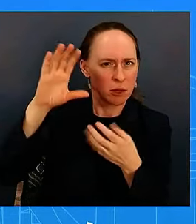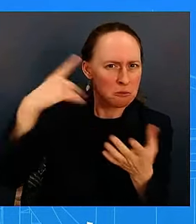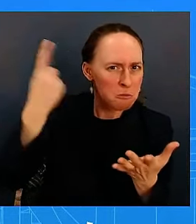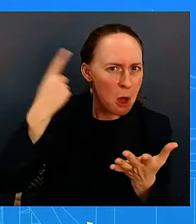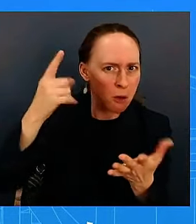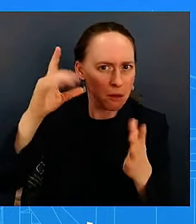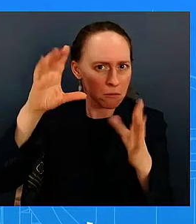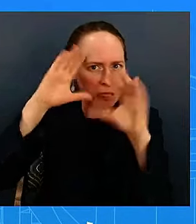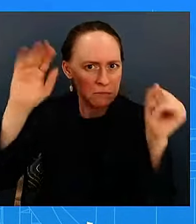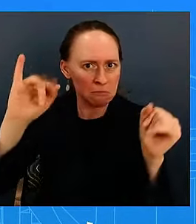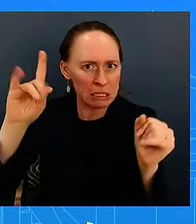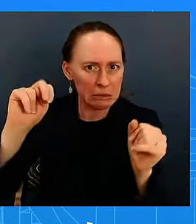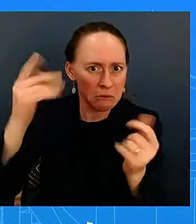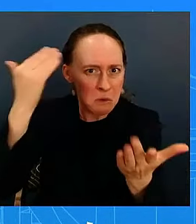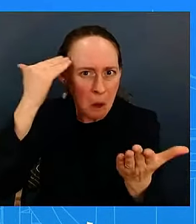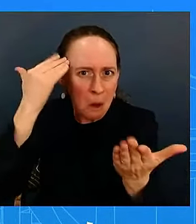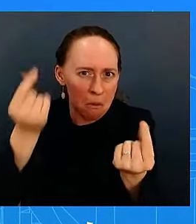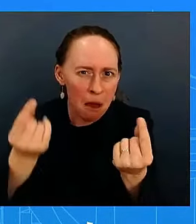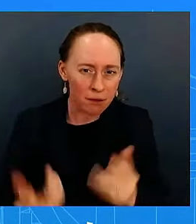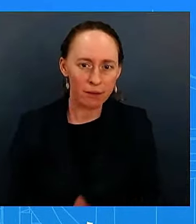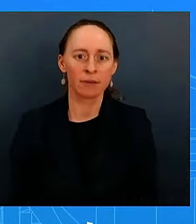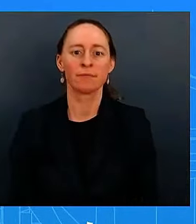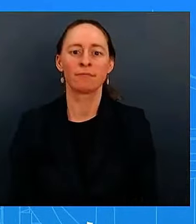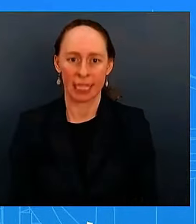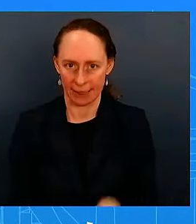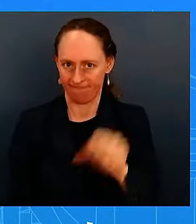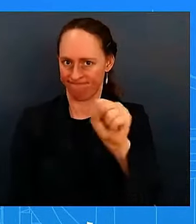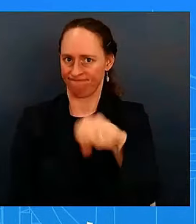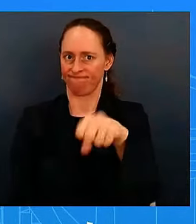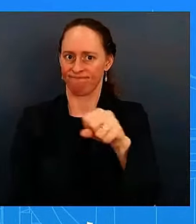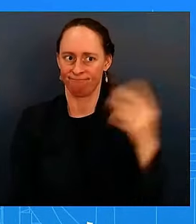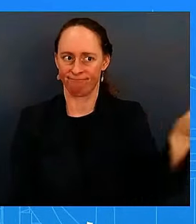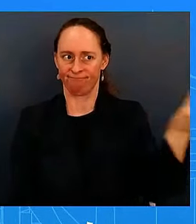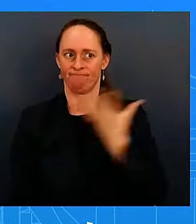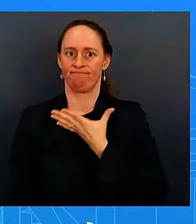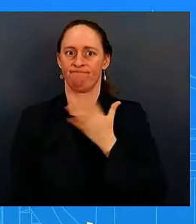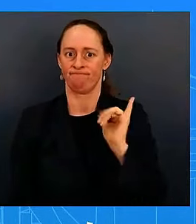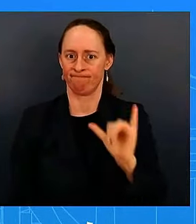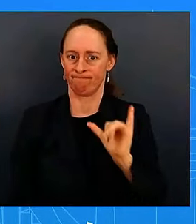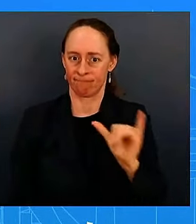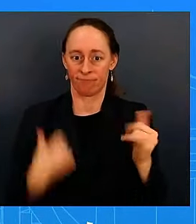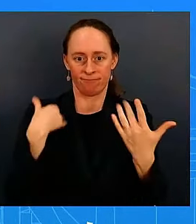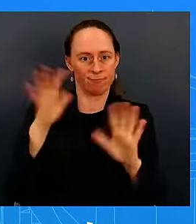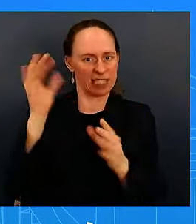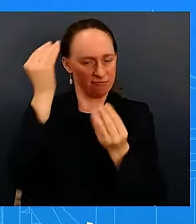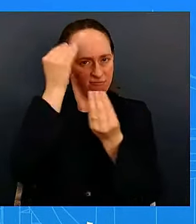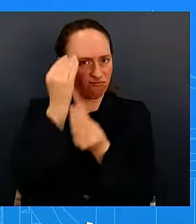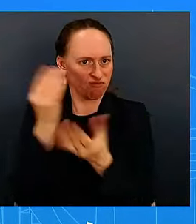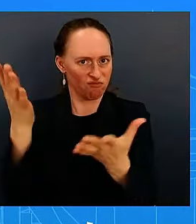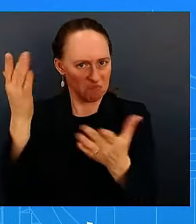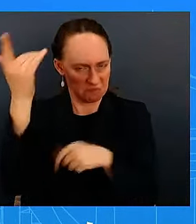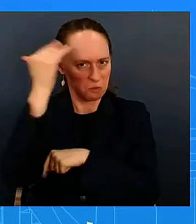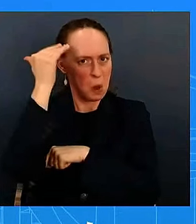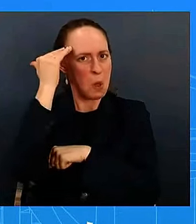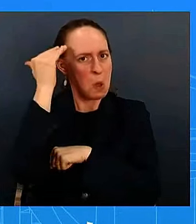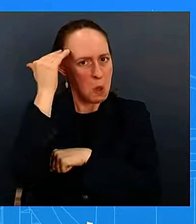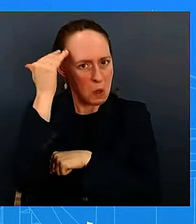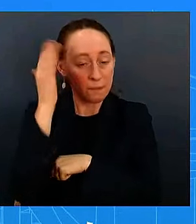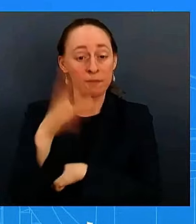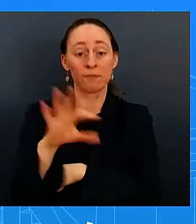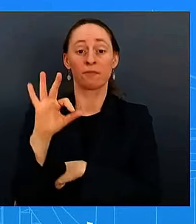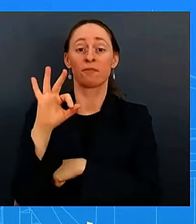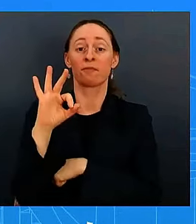made aware of it now but we learned about the statement yesterday look this is something that the fbi odni and cisa